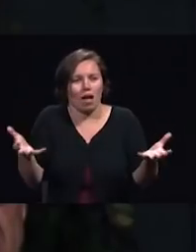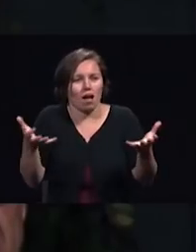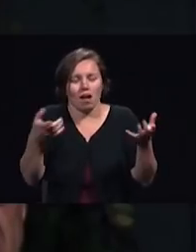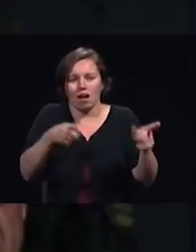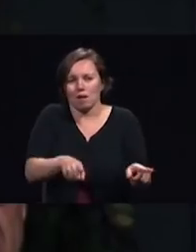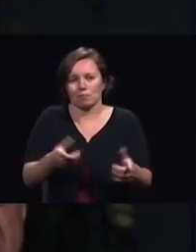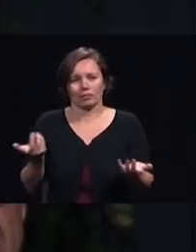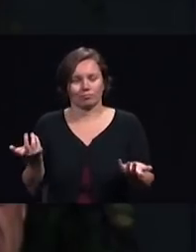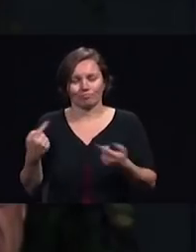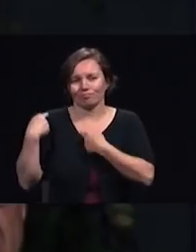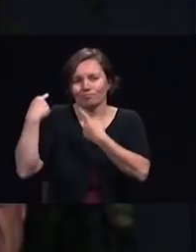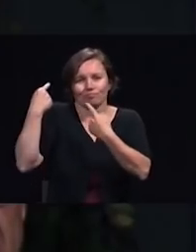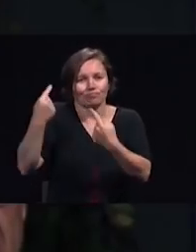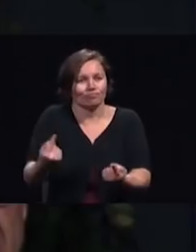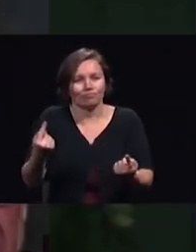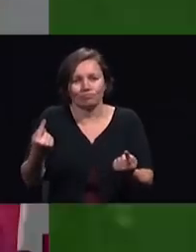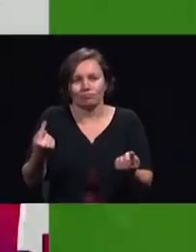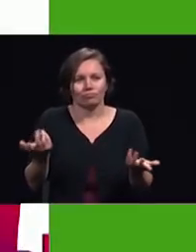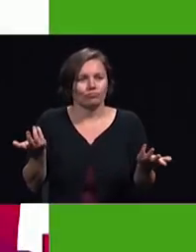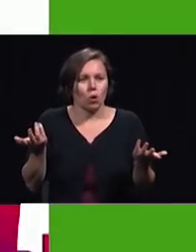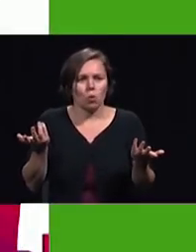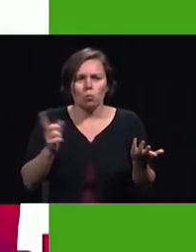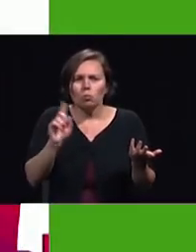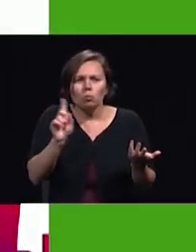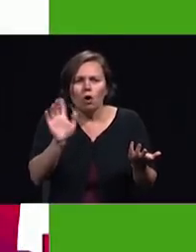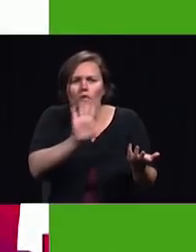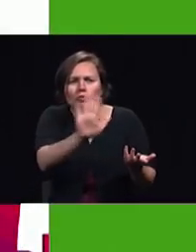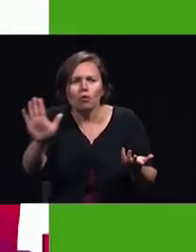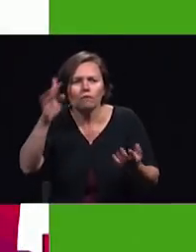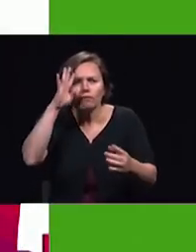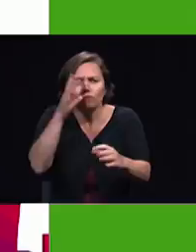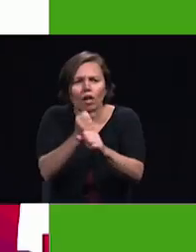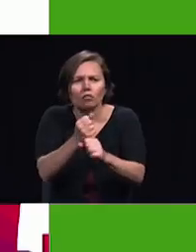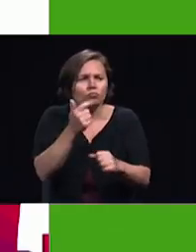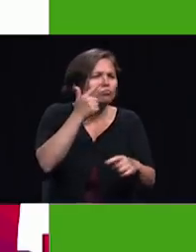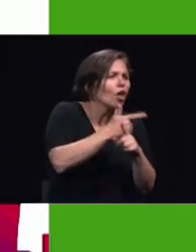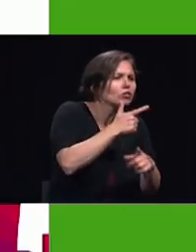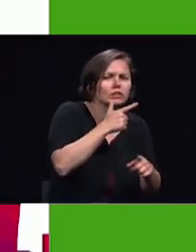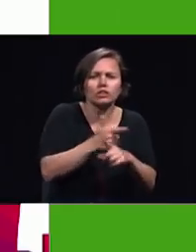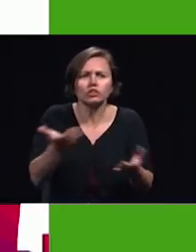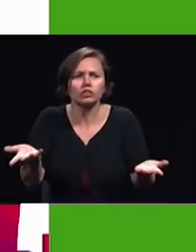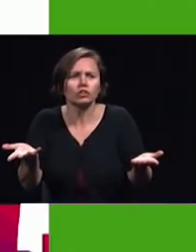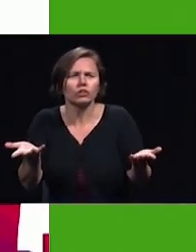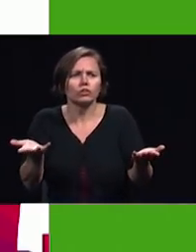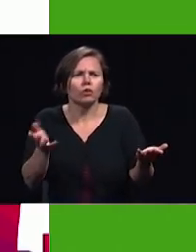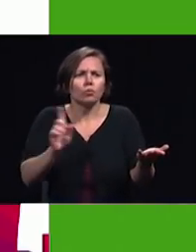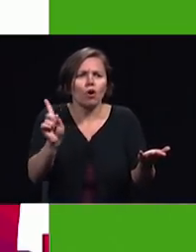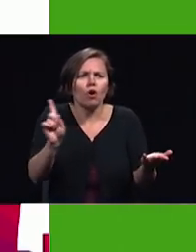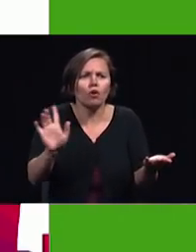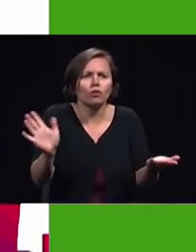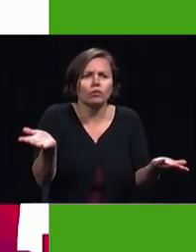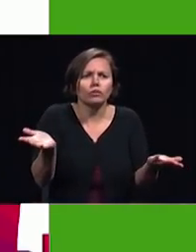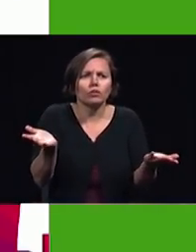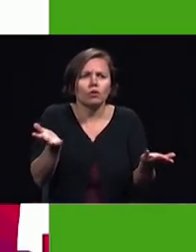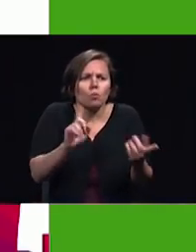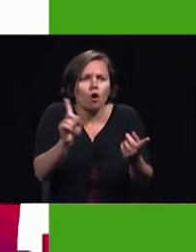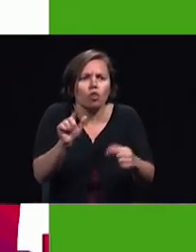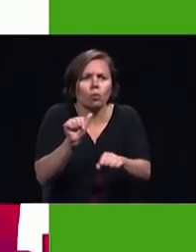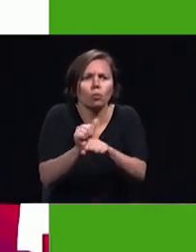where is your faith my brethren where are the workmen